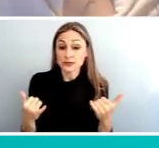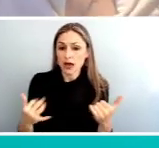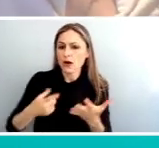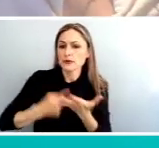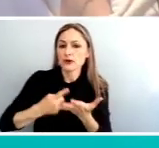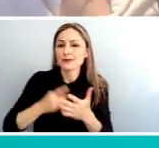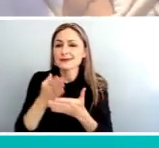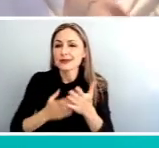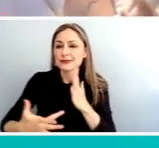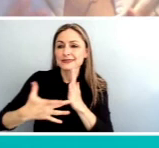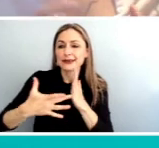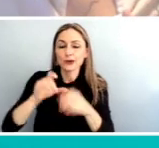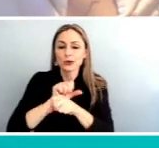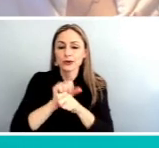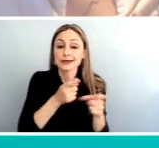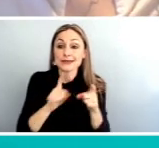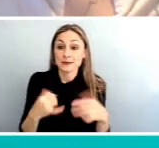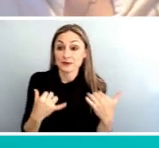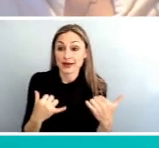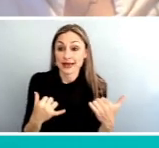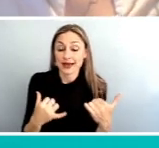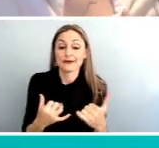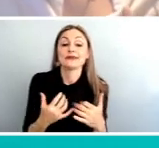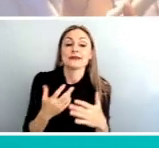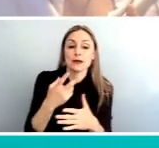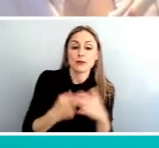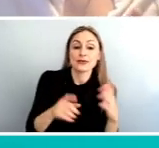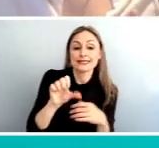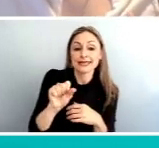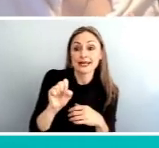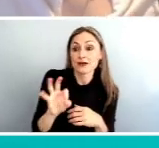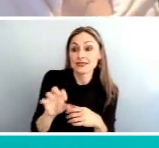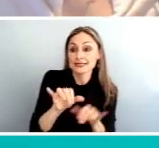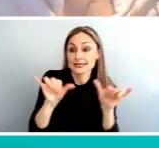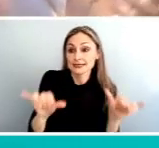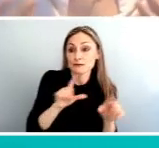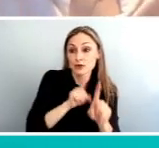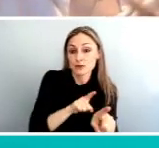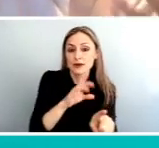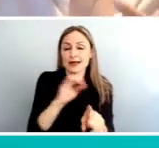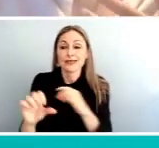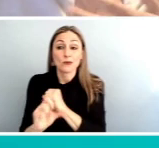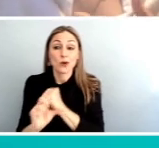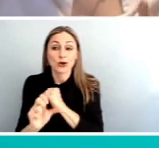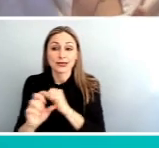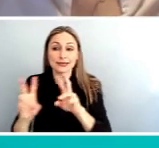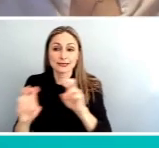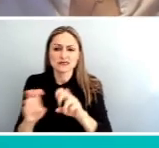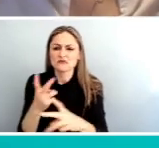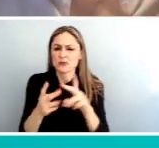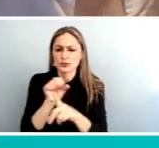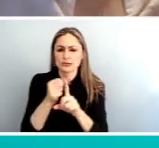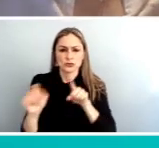work that's going on right now, and both the state of the system report and the market assessment. In both cases, I'm going to show some maps and